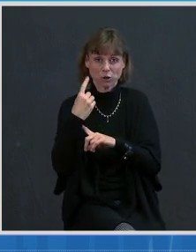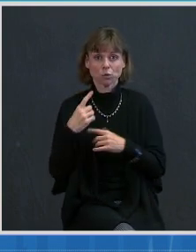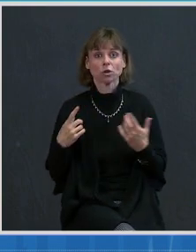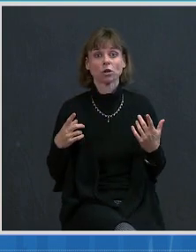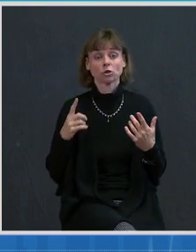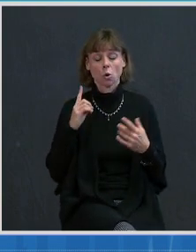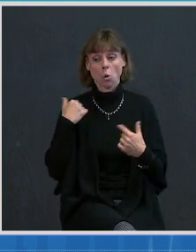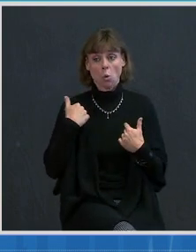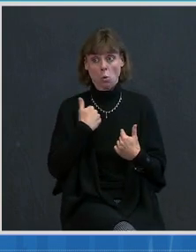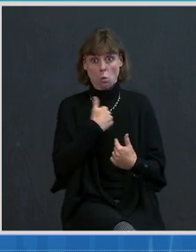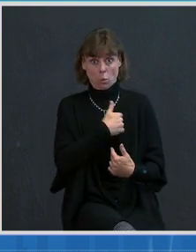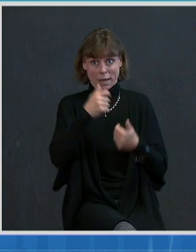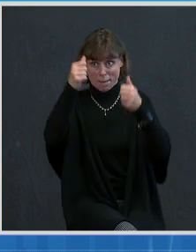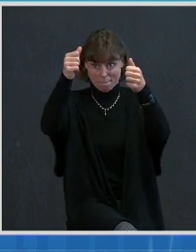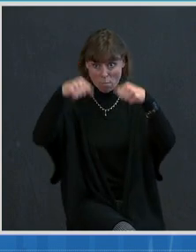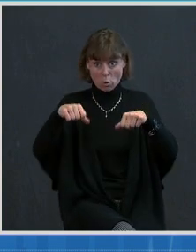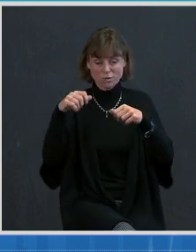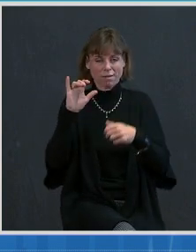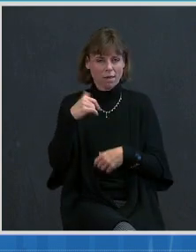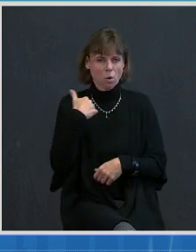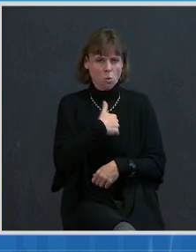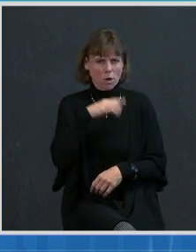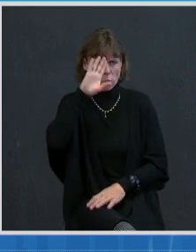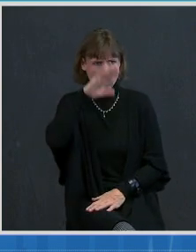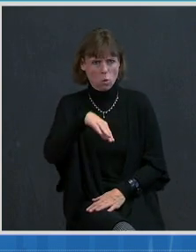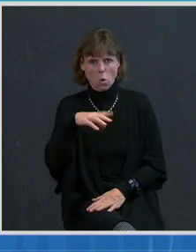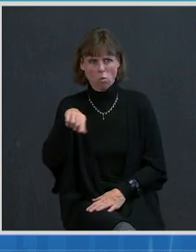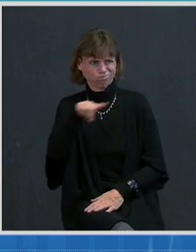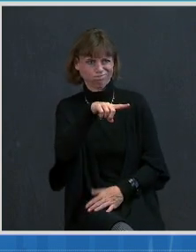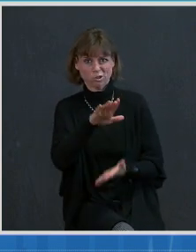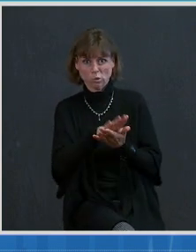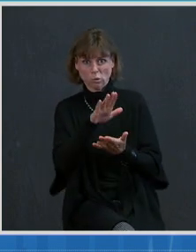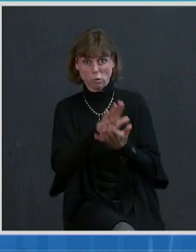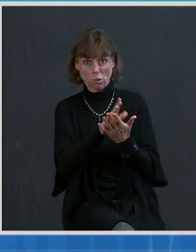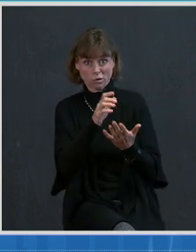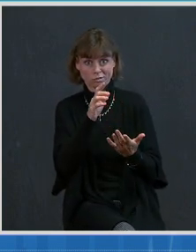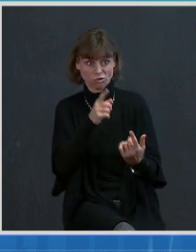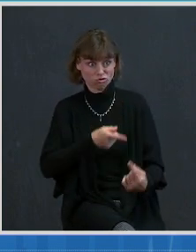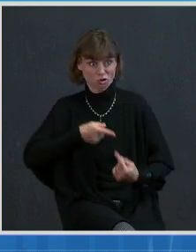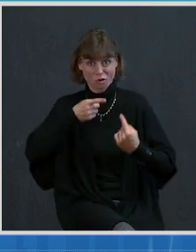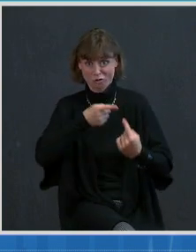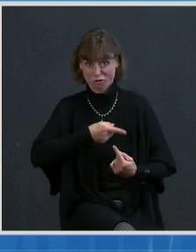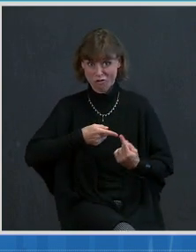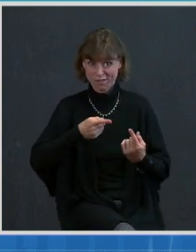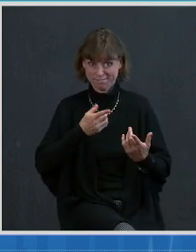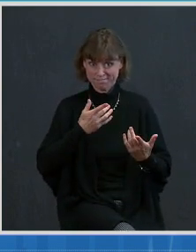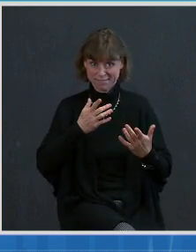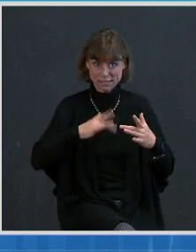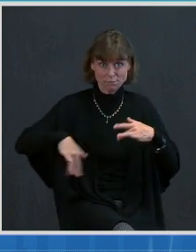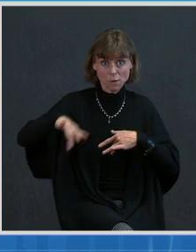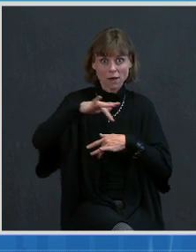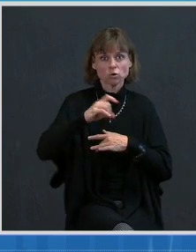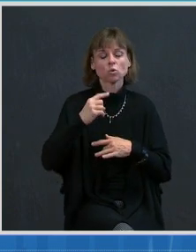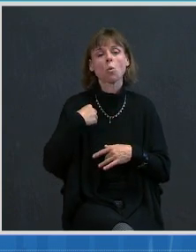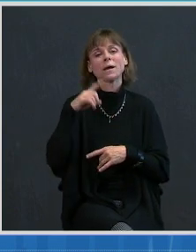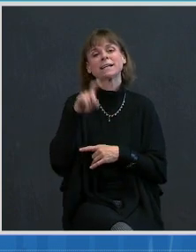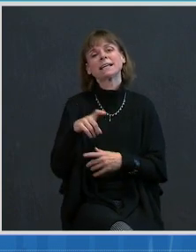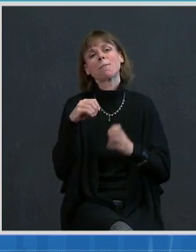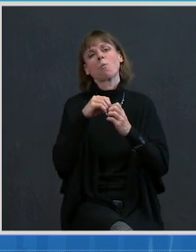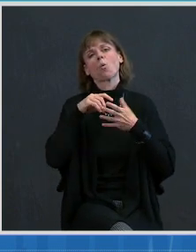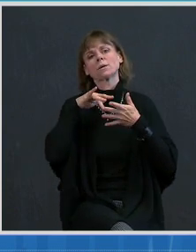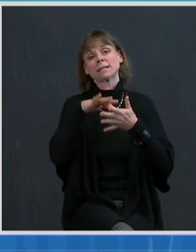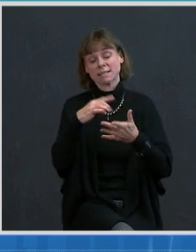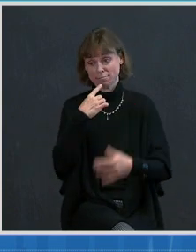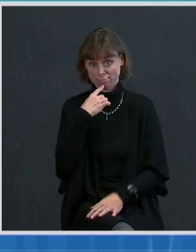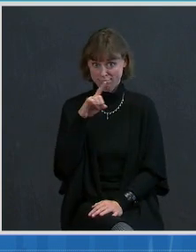was the fact that schools were having a hard time with the six-foot guidance. And that, of course, prompted more studies to say, is six